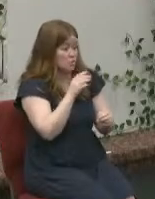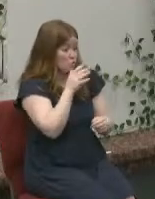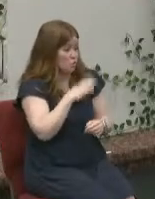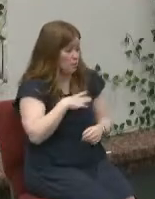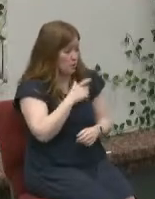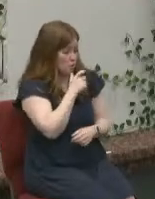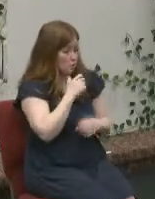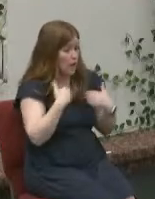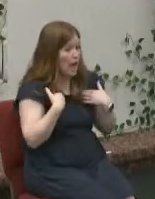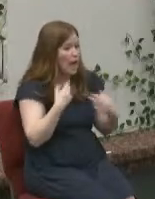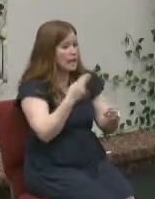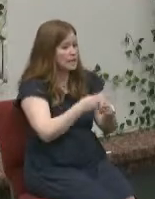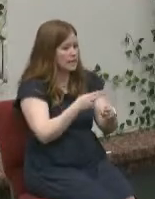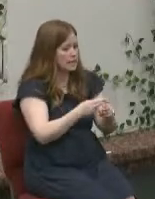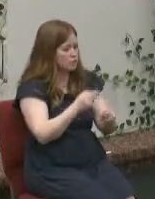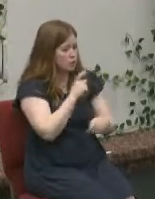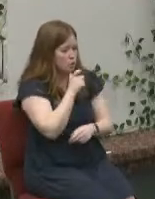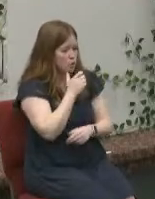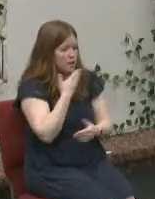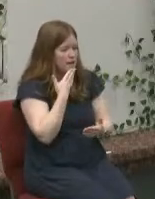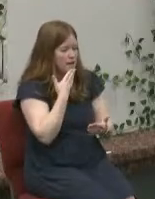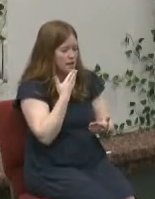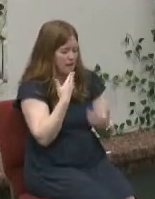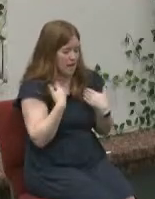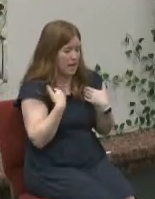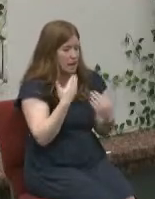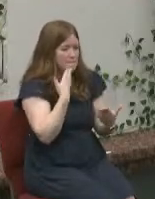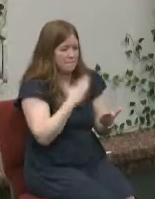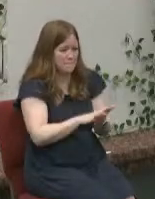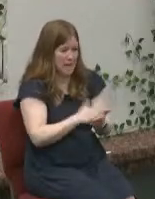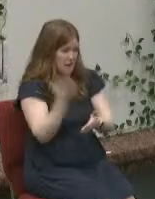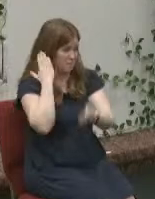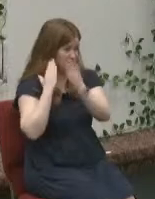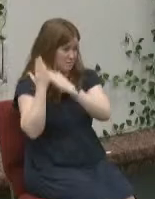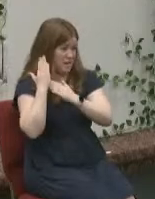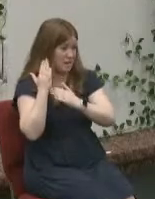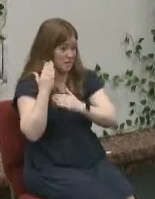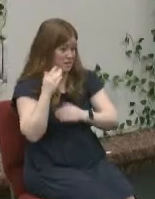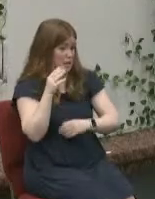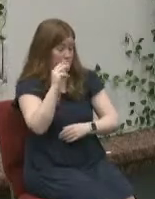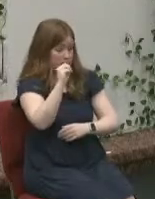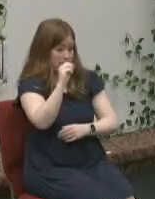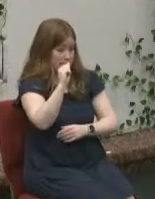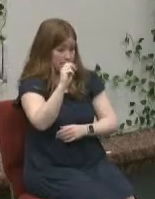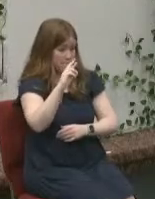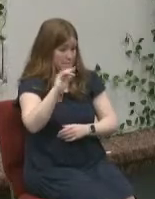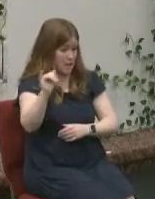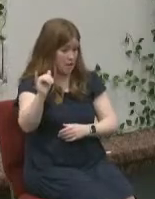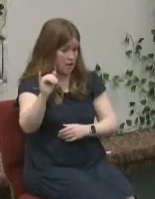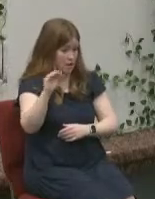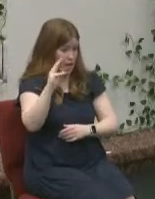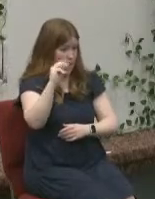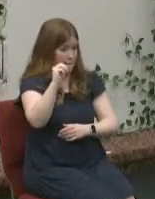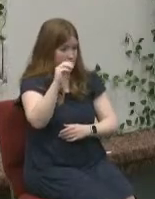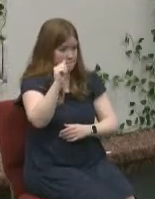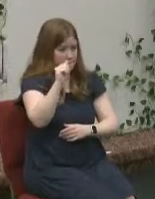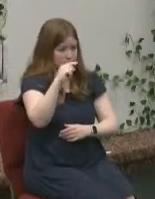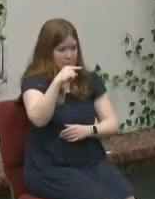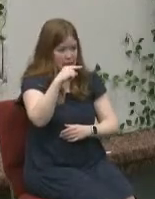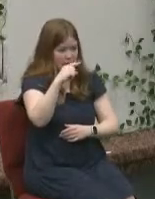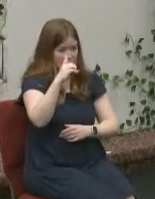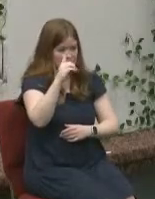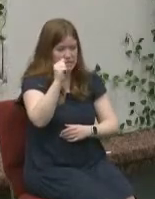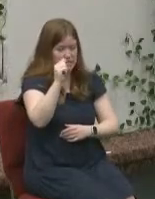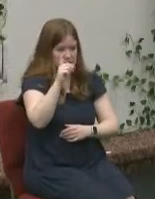questionable past mary magdalene who's the key witness as portrayed again today on our video her name mary magdalene she